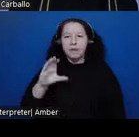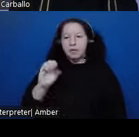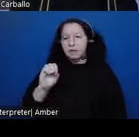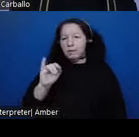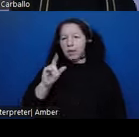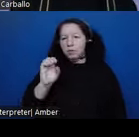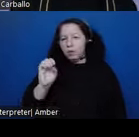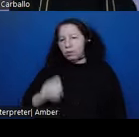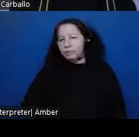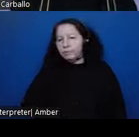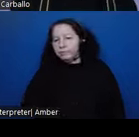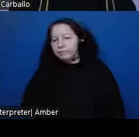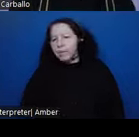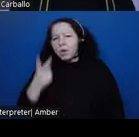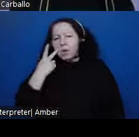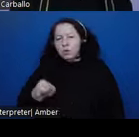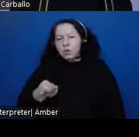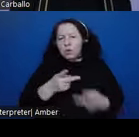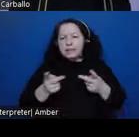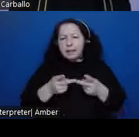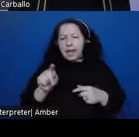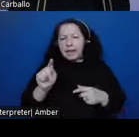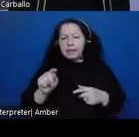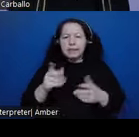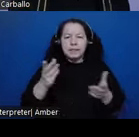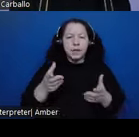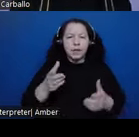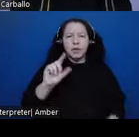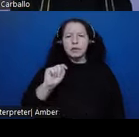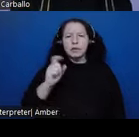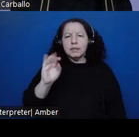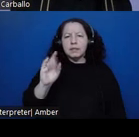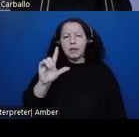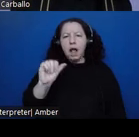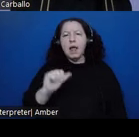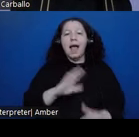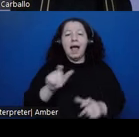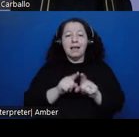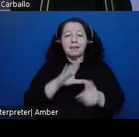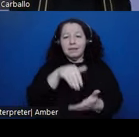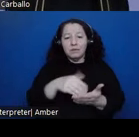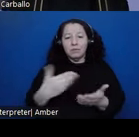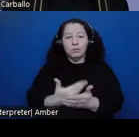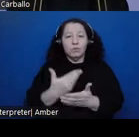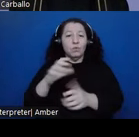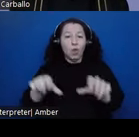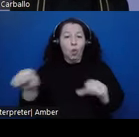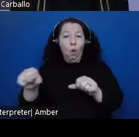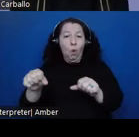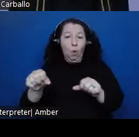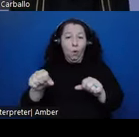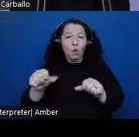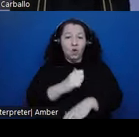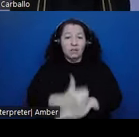And you can see places, so here's Tlaxcala as the center of a new colonial order, but then these